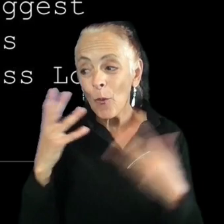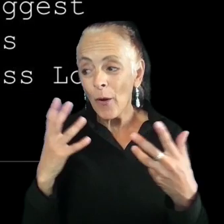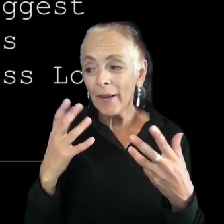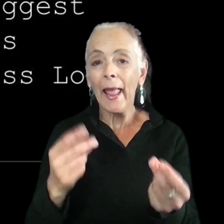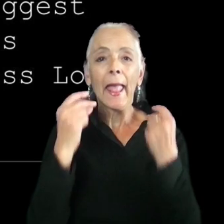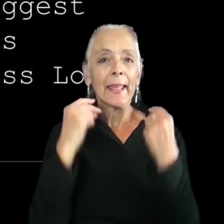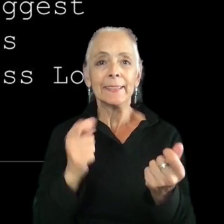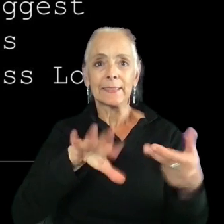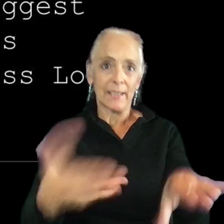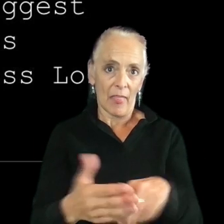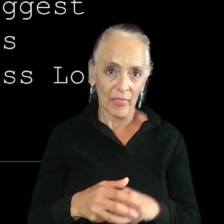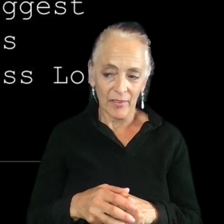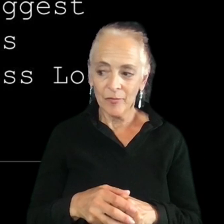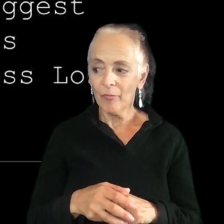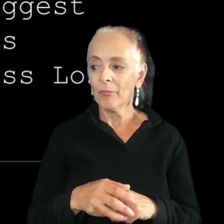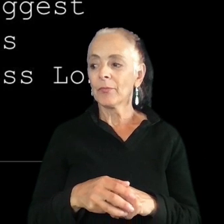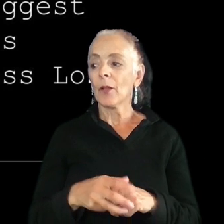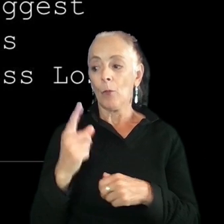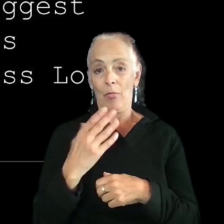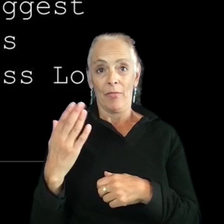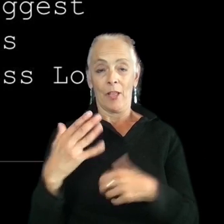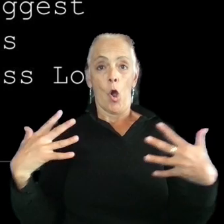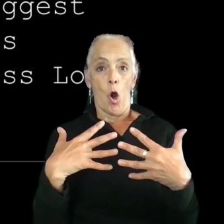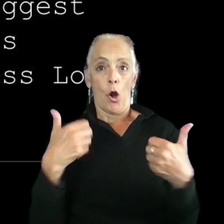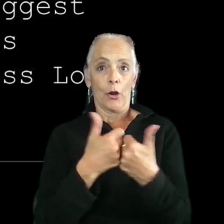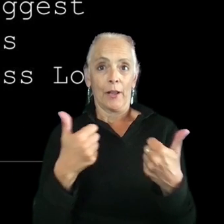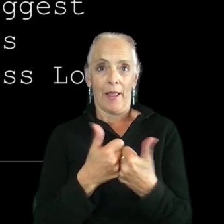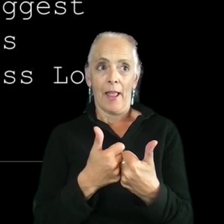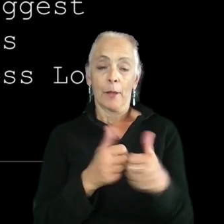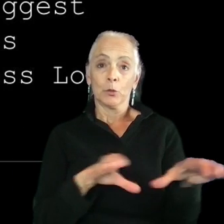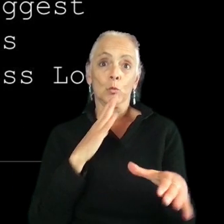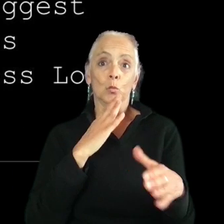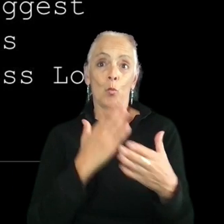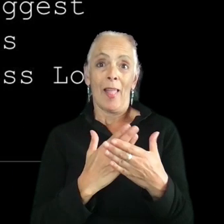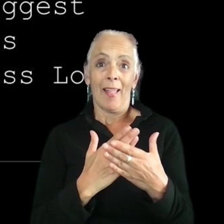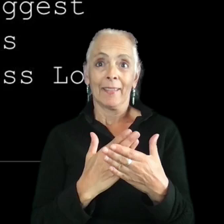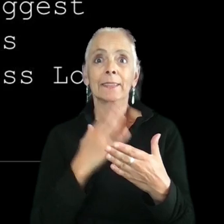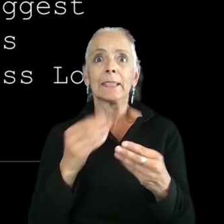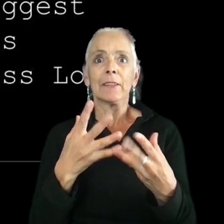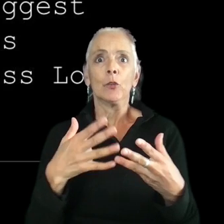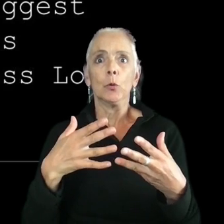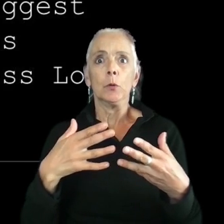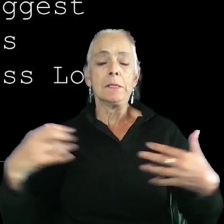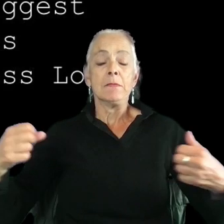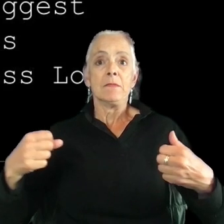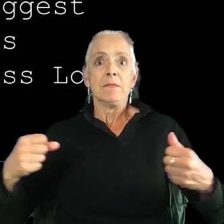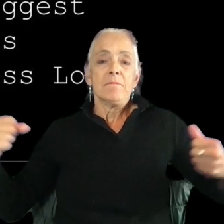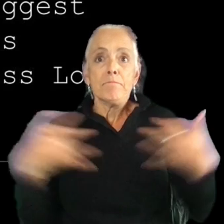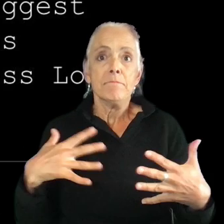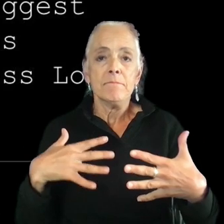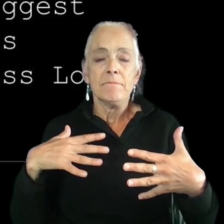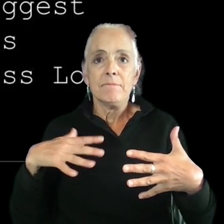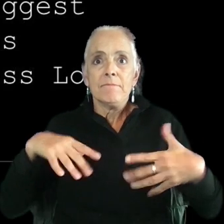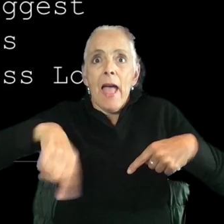-death. One of the things that horror games are great at are giving you this panic, and that's the experience you're